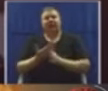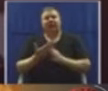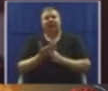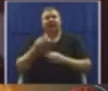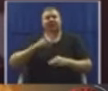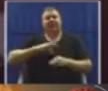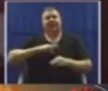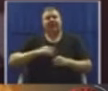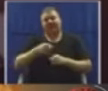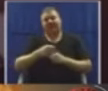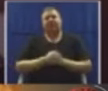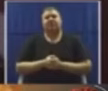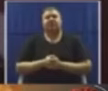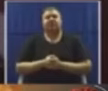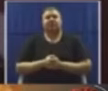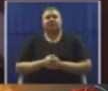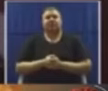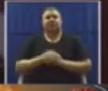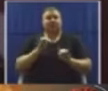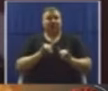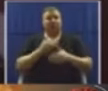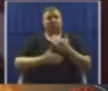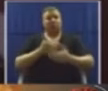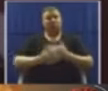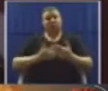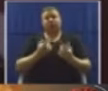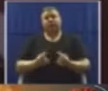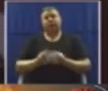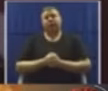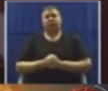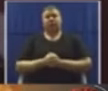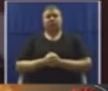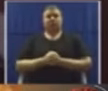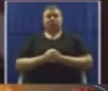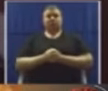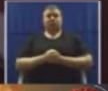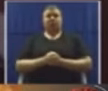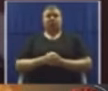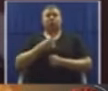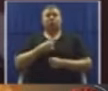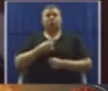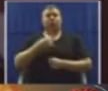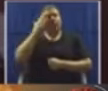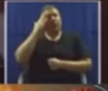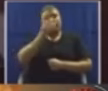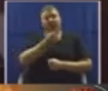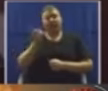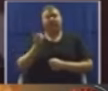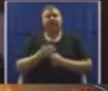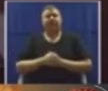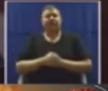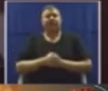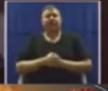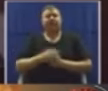benefits. That's the process that we're taking. As much as we know them, as we don't